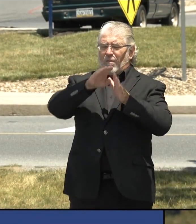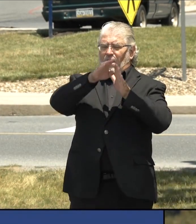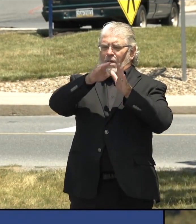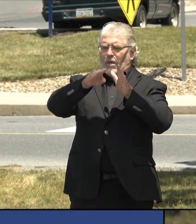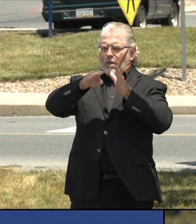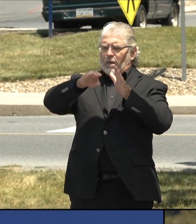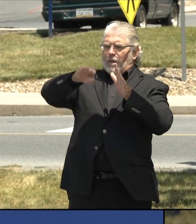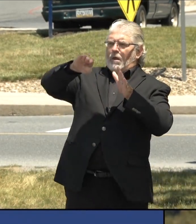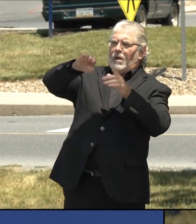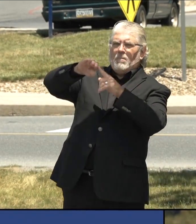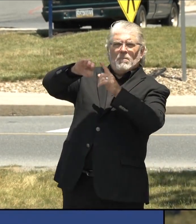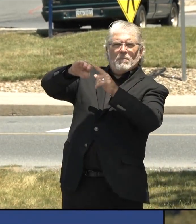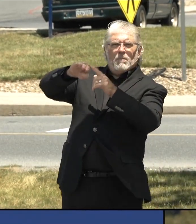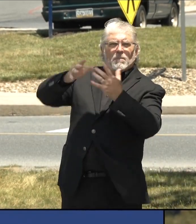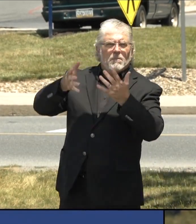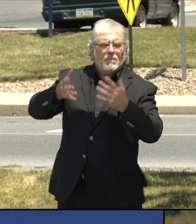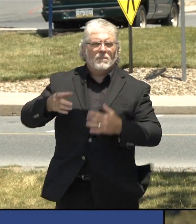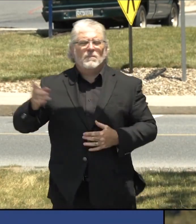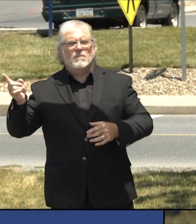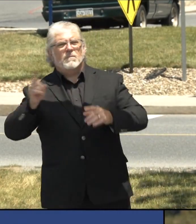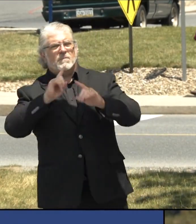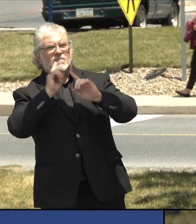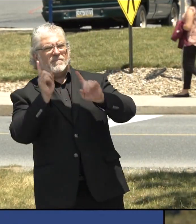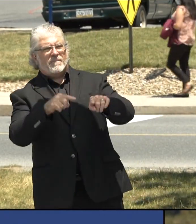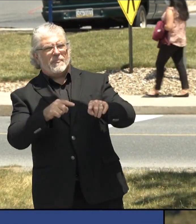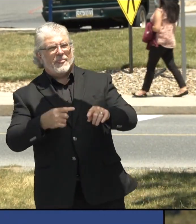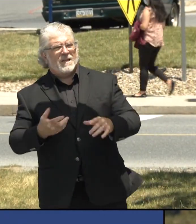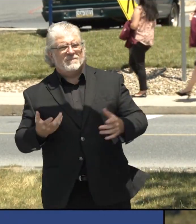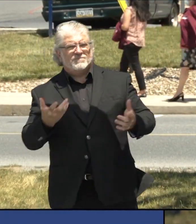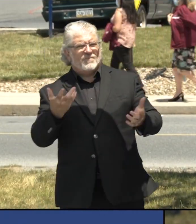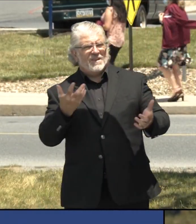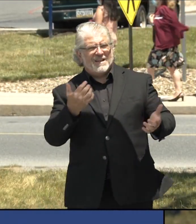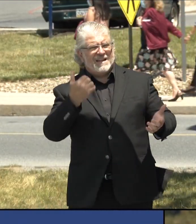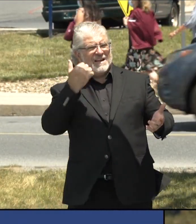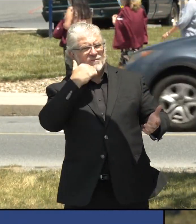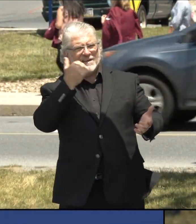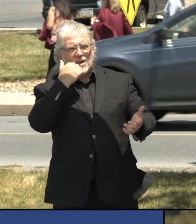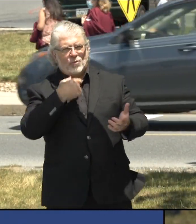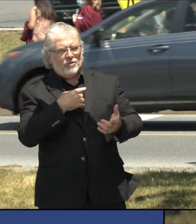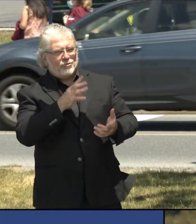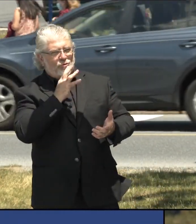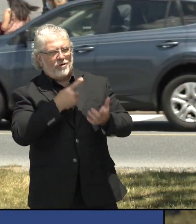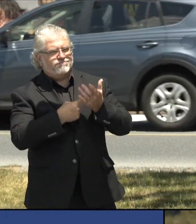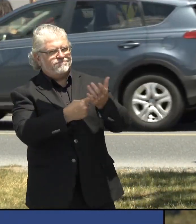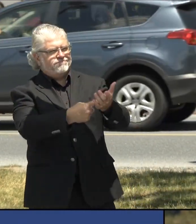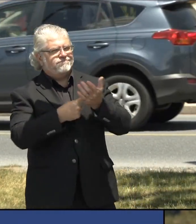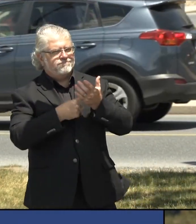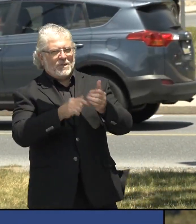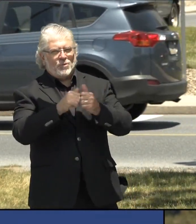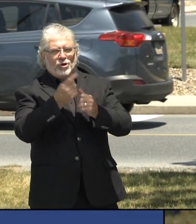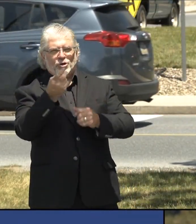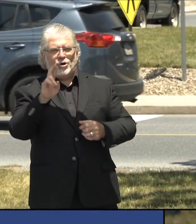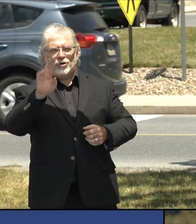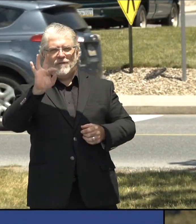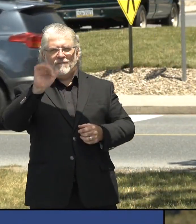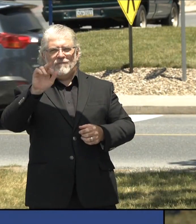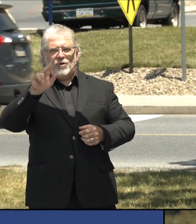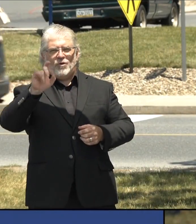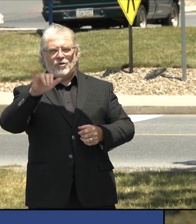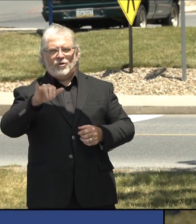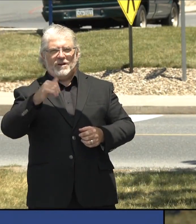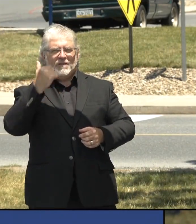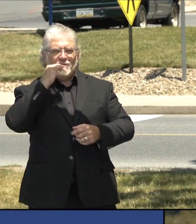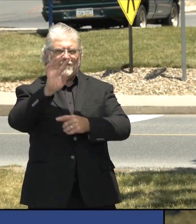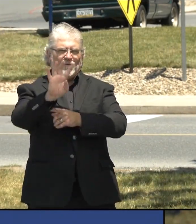we have, uh, very daily phone calls, uh, with Dr. Farley as well. Uh, phone call is at four o'clock, so I have no information,